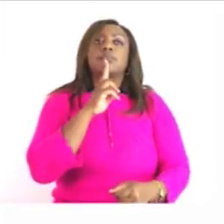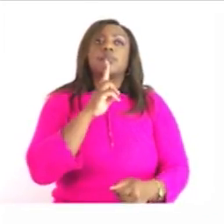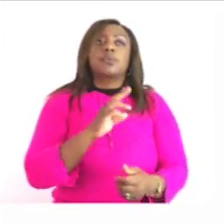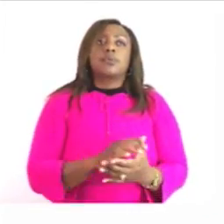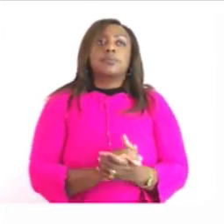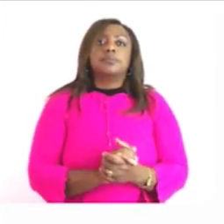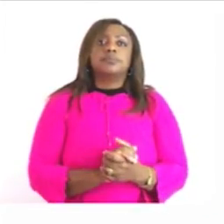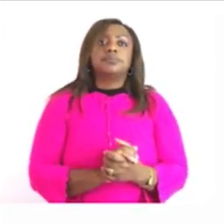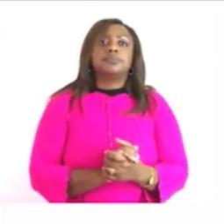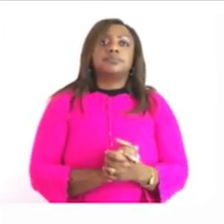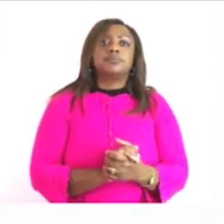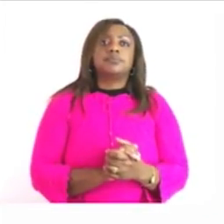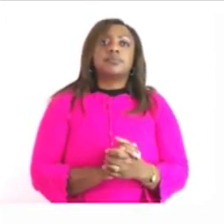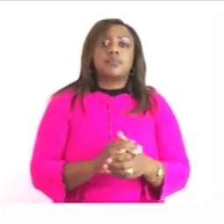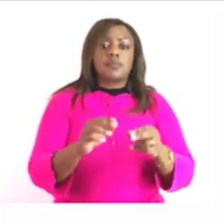with the table